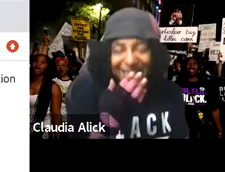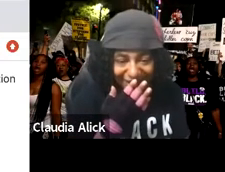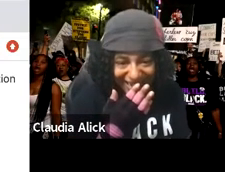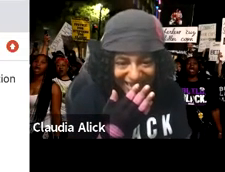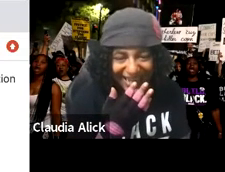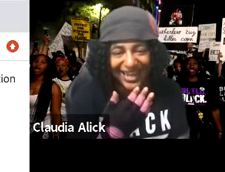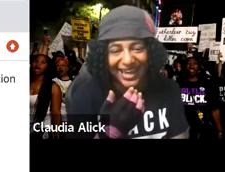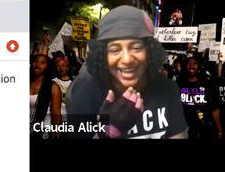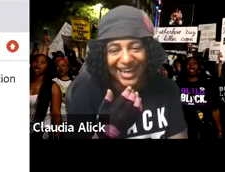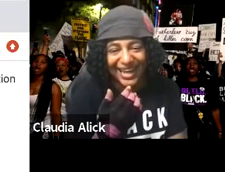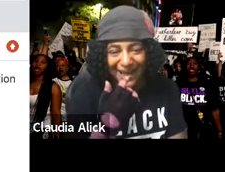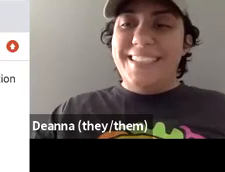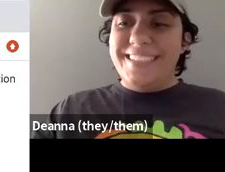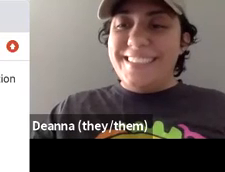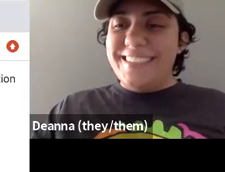Sorry. yeah.